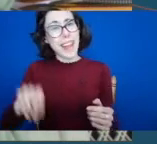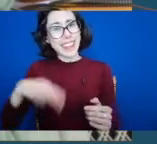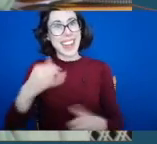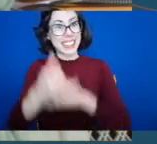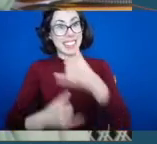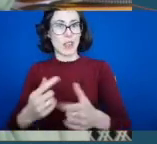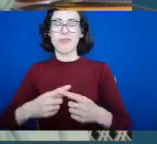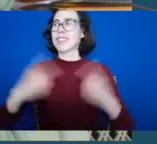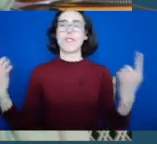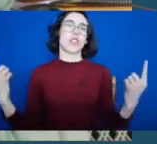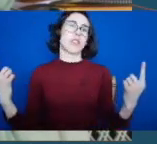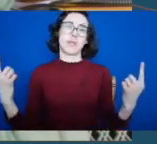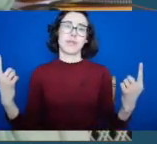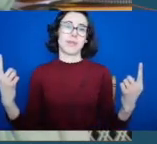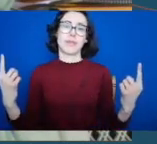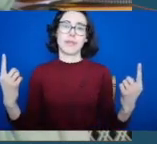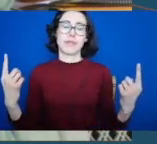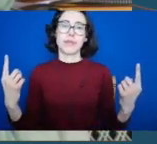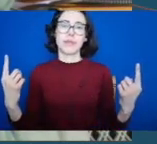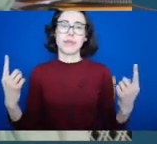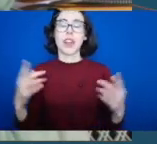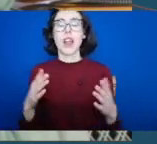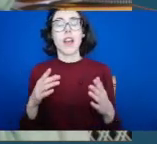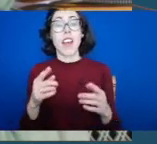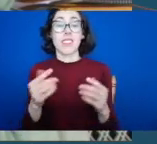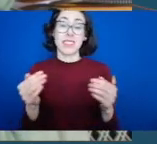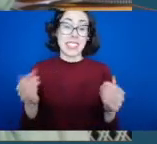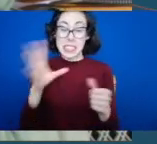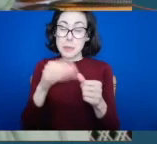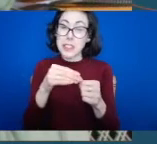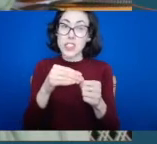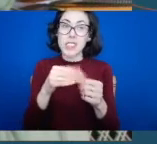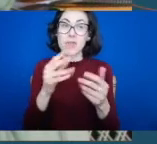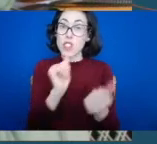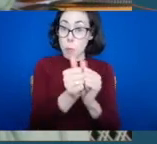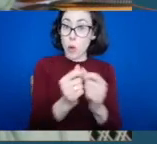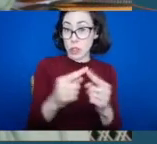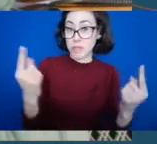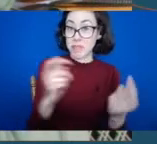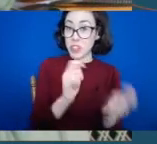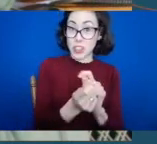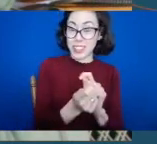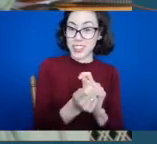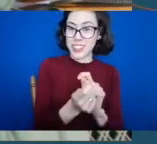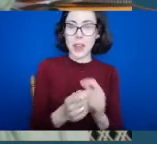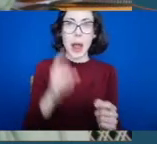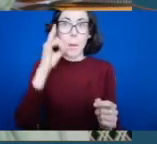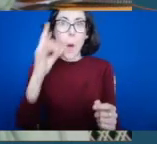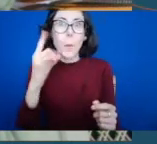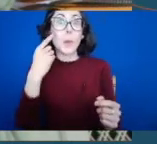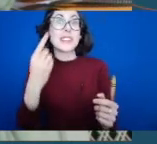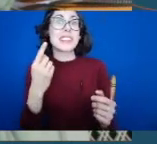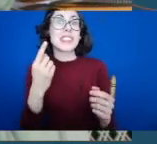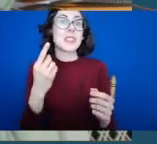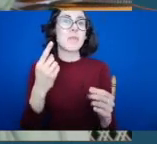that's different for sport as well. So with an improving epidemiological position, I'm hopeful that we'll see a lot more sport and also sport